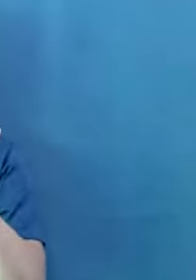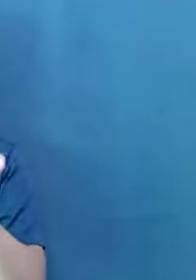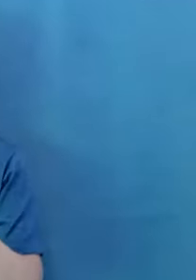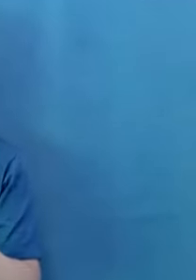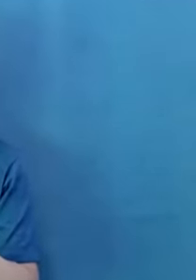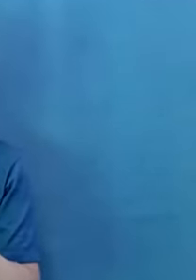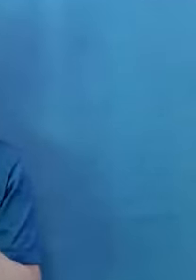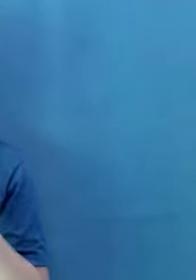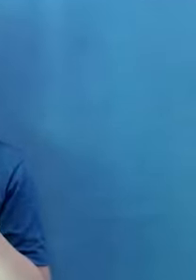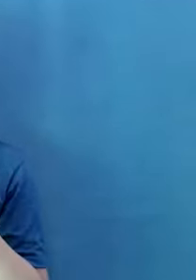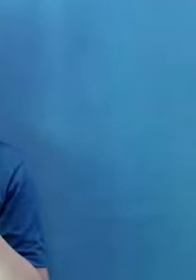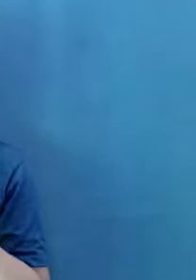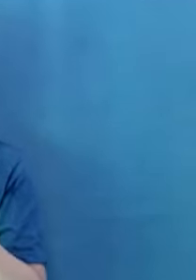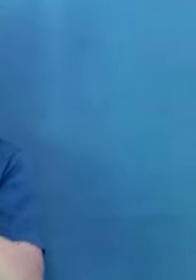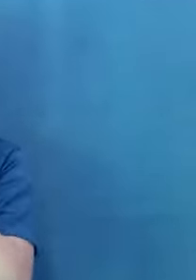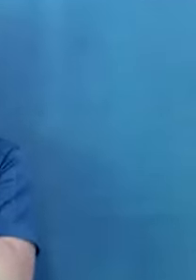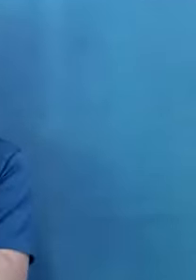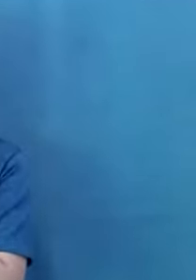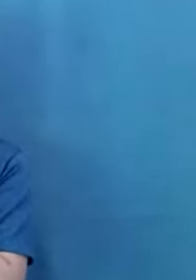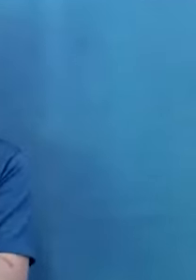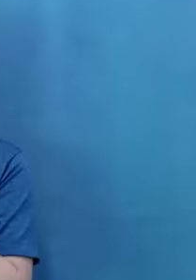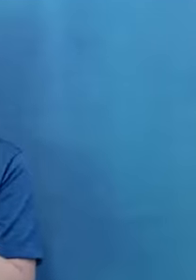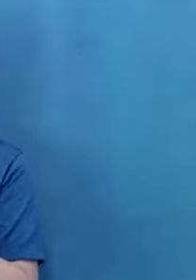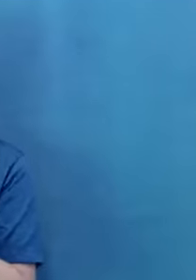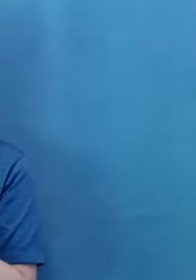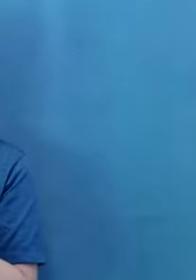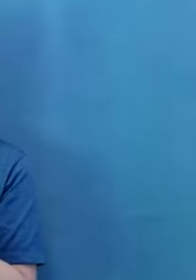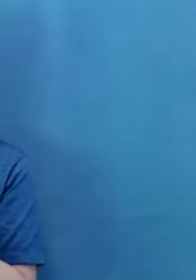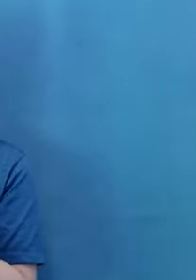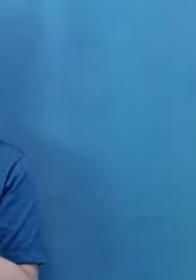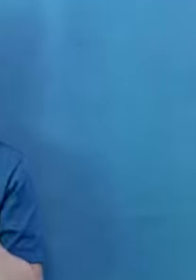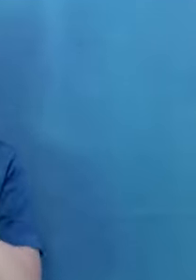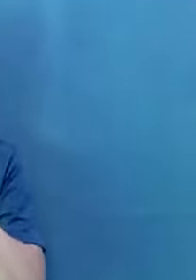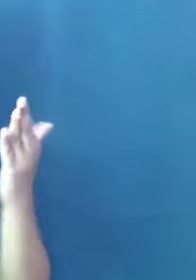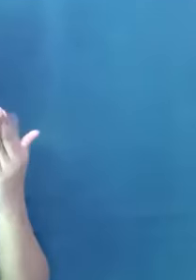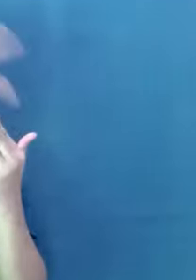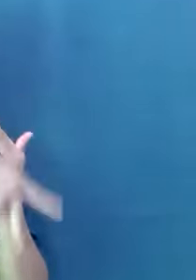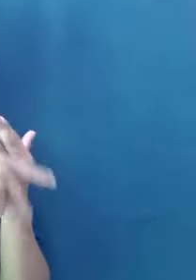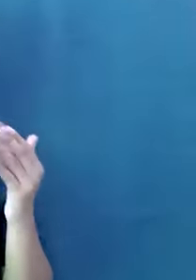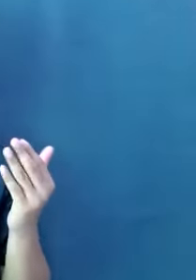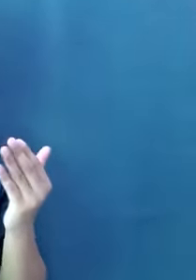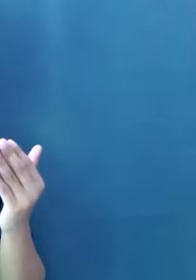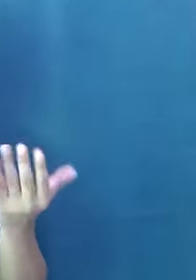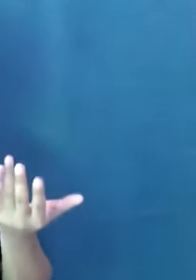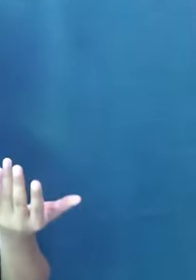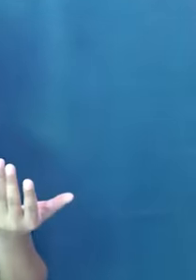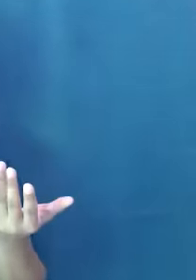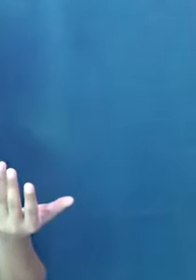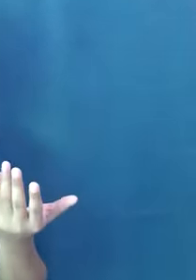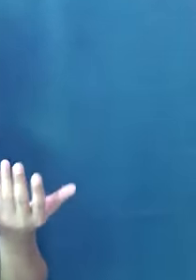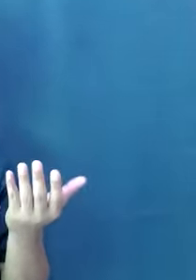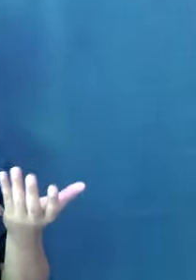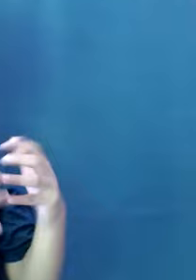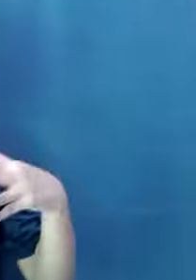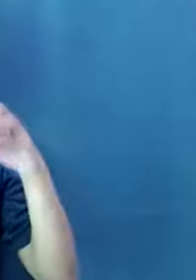should be there before we implement a program, we build a facility,